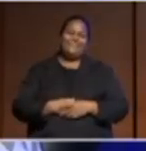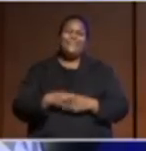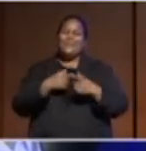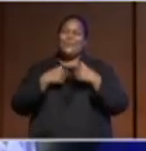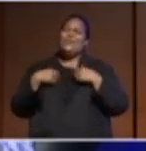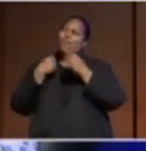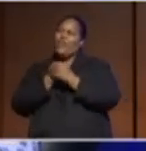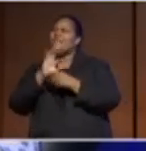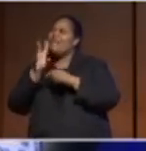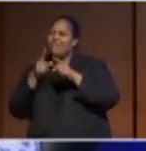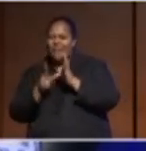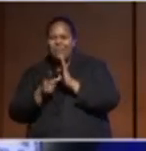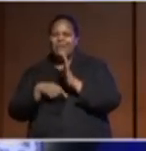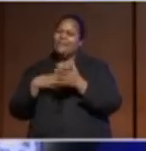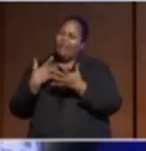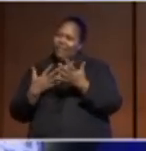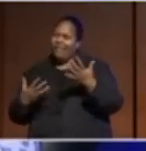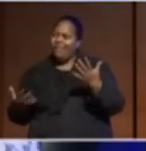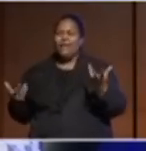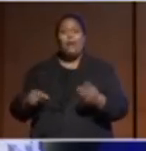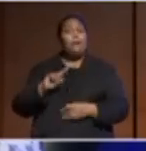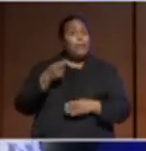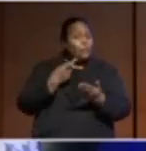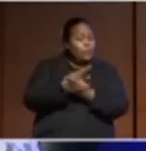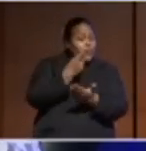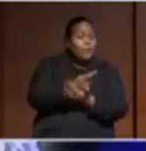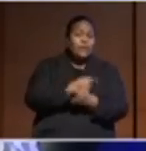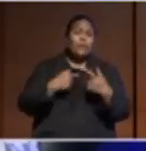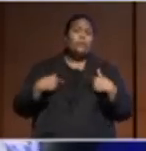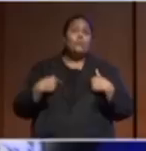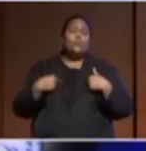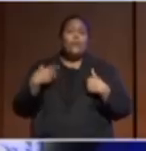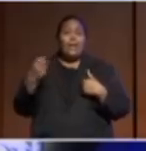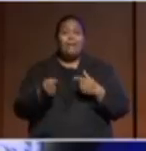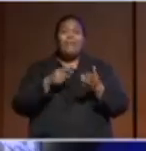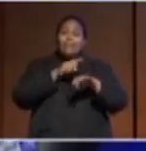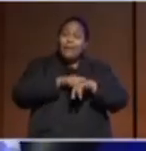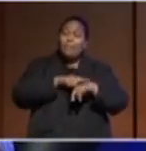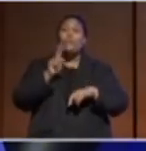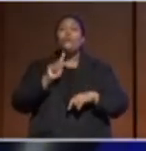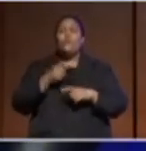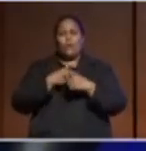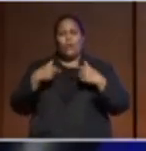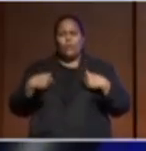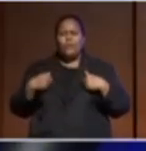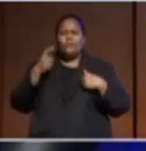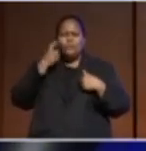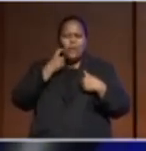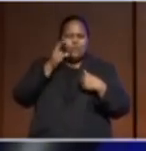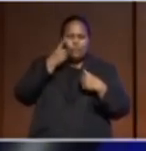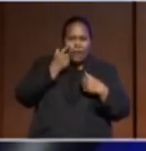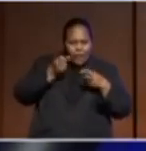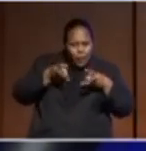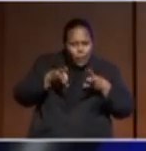But the reality of it is, we spend our time navigating. How do we, you know,